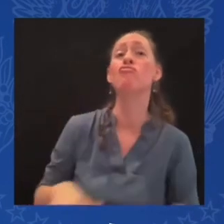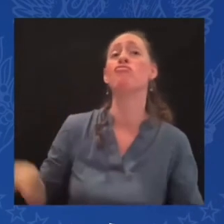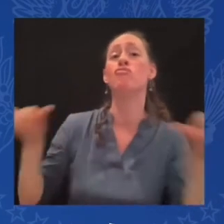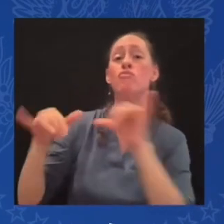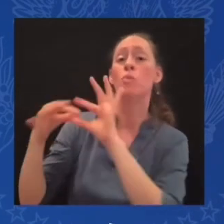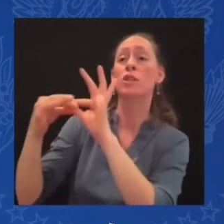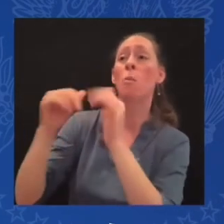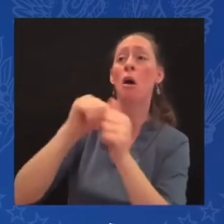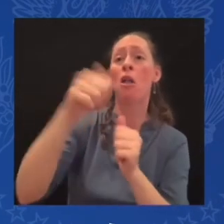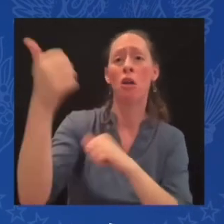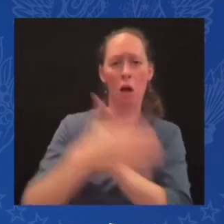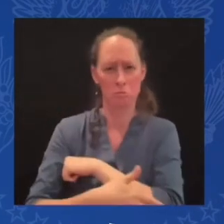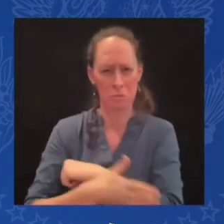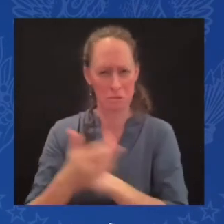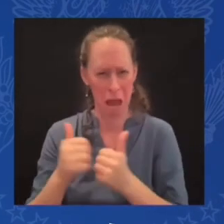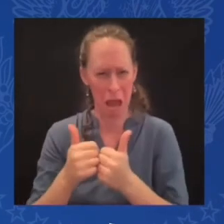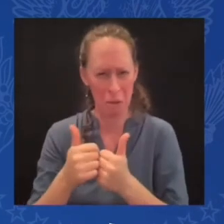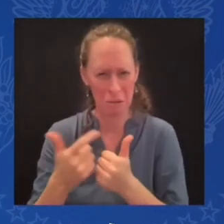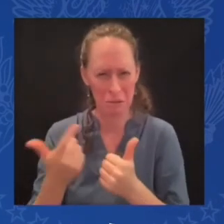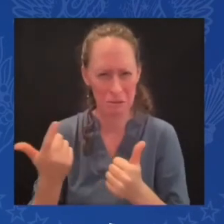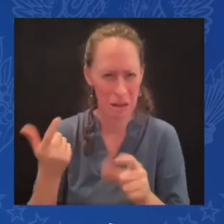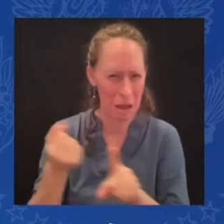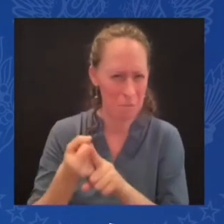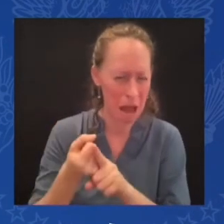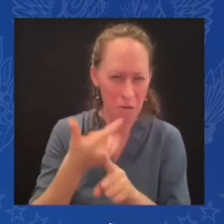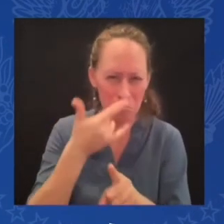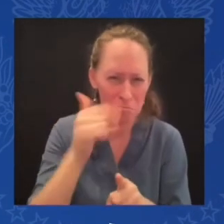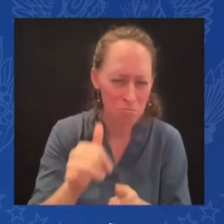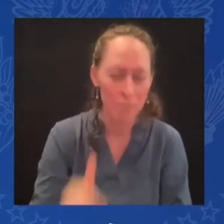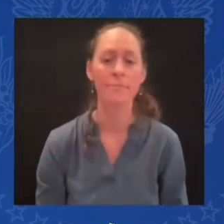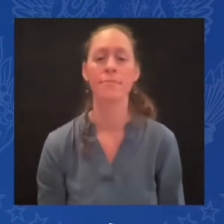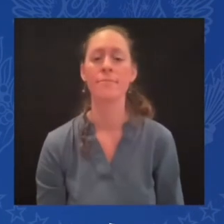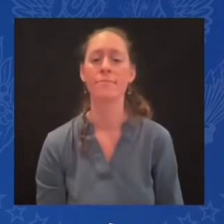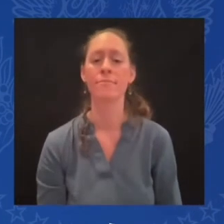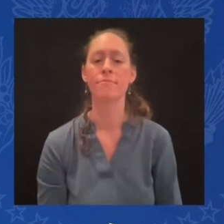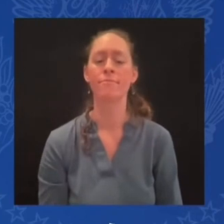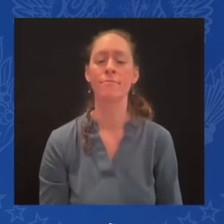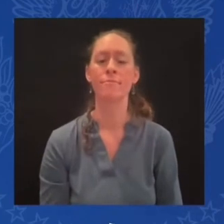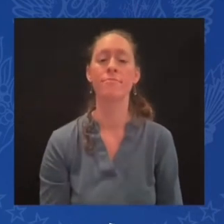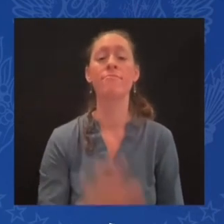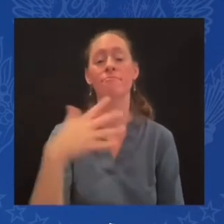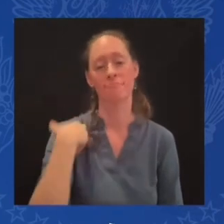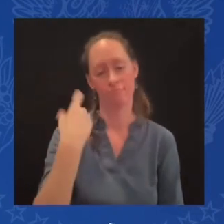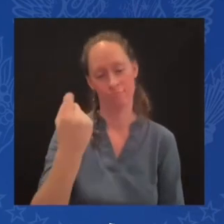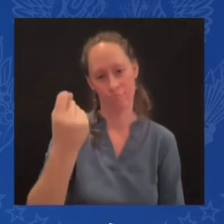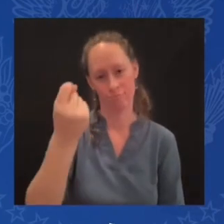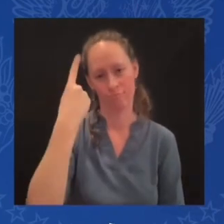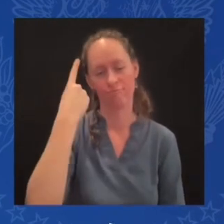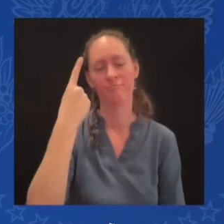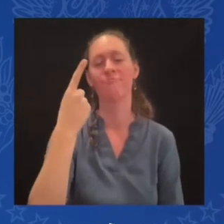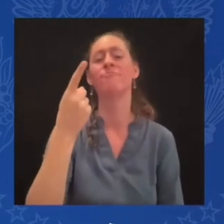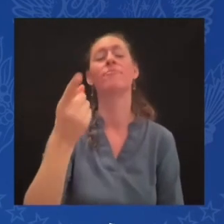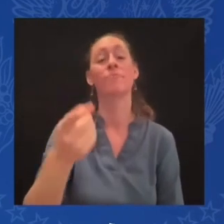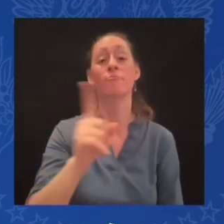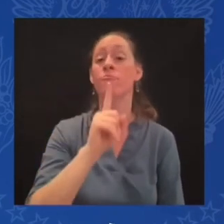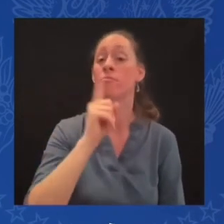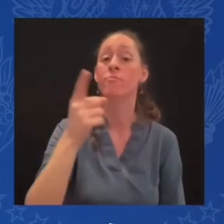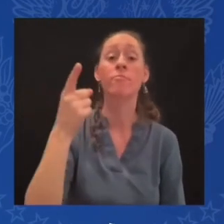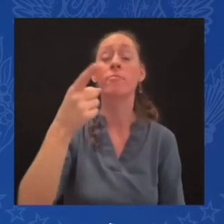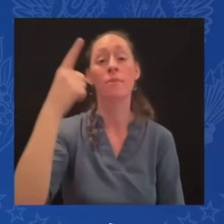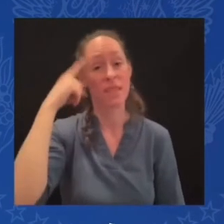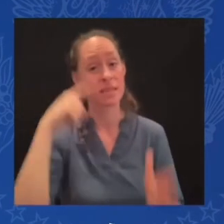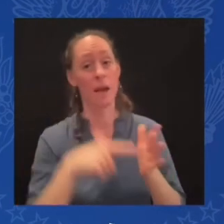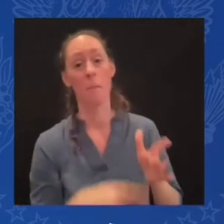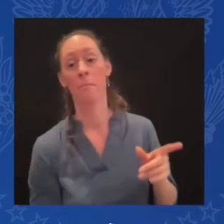said he wanted, I said he wanted the Finlandization of NATO. I said it more likely he's going get the NATOization